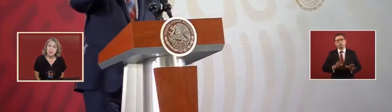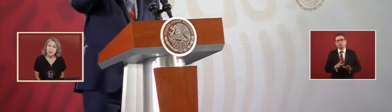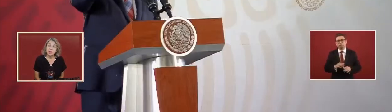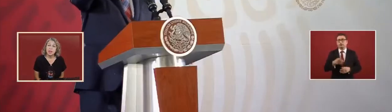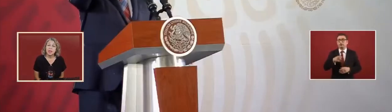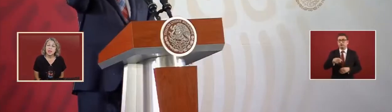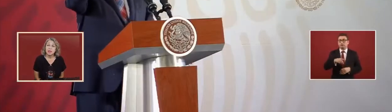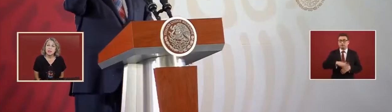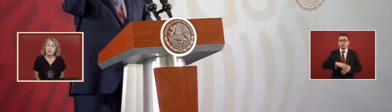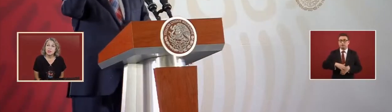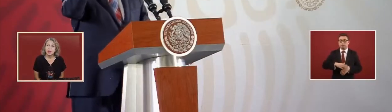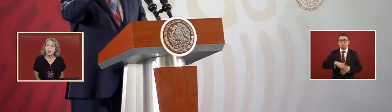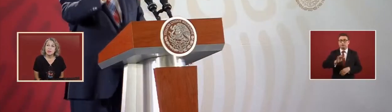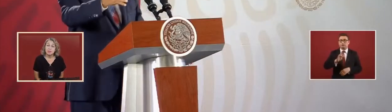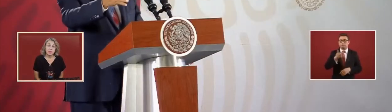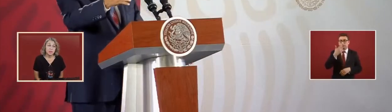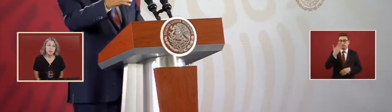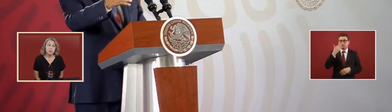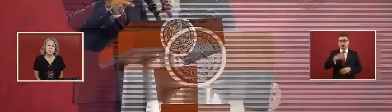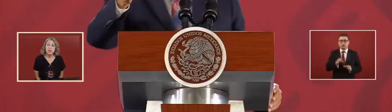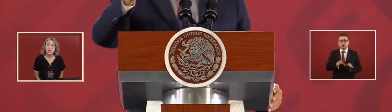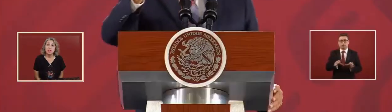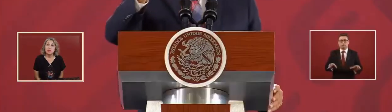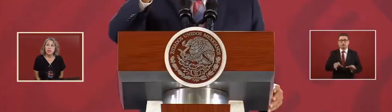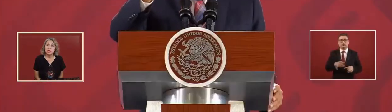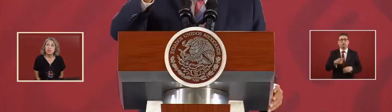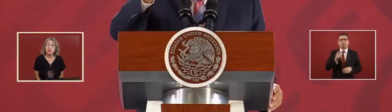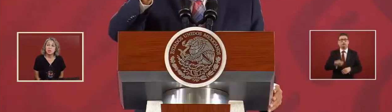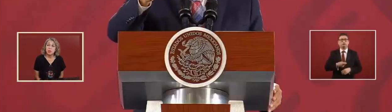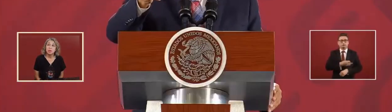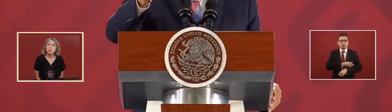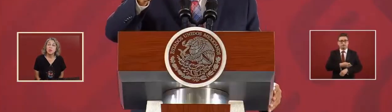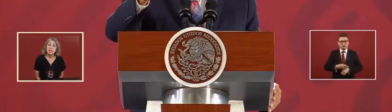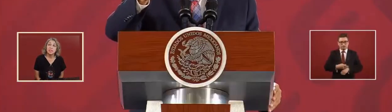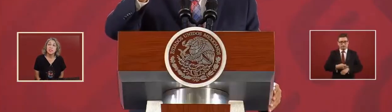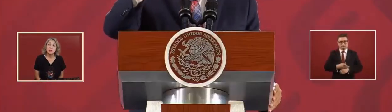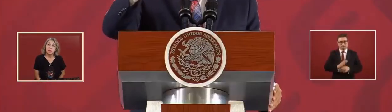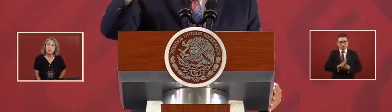We need to make sure that we need to separate between families.